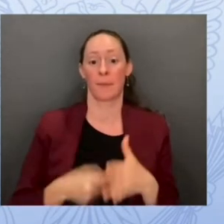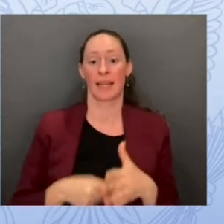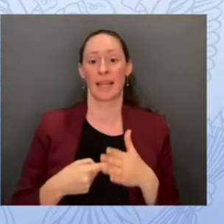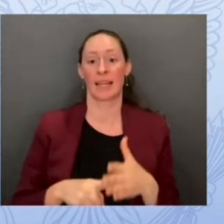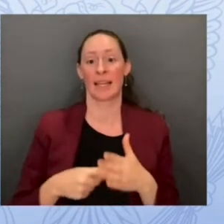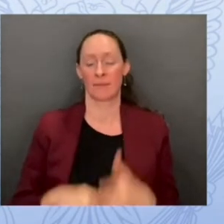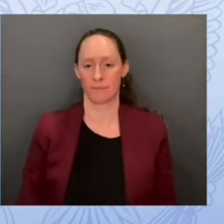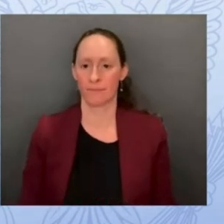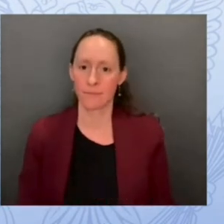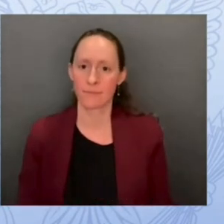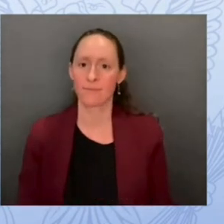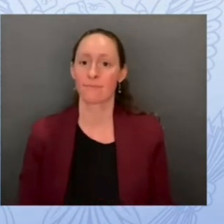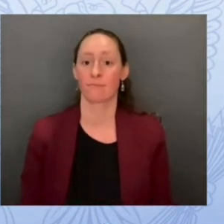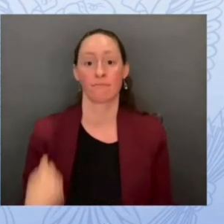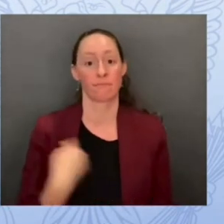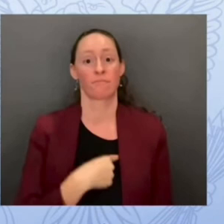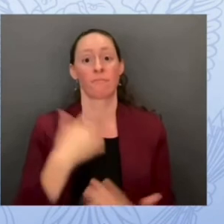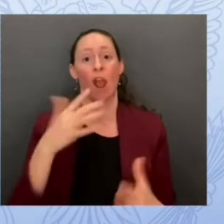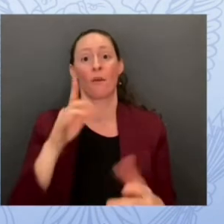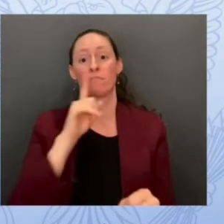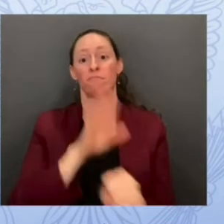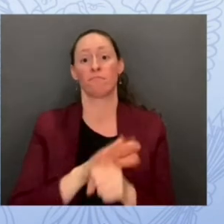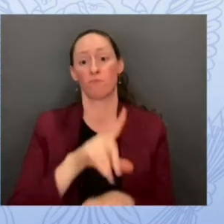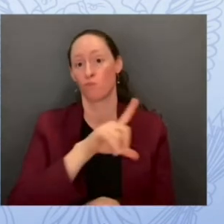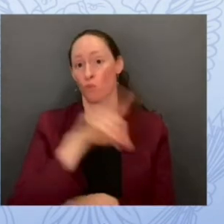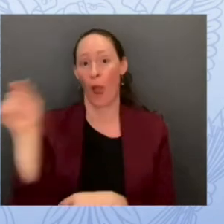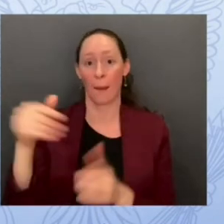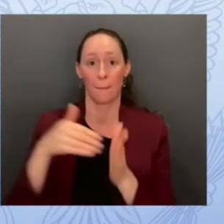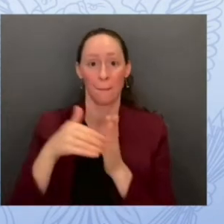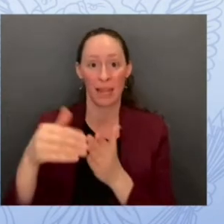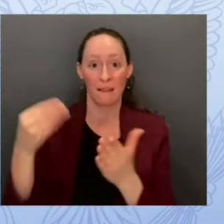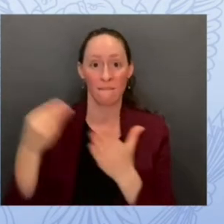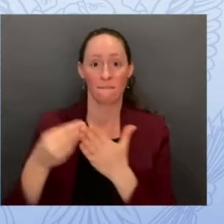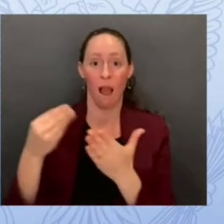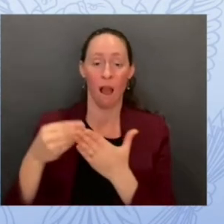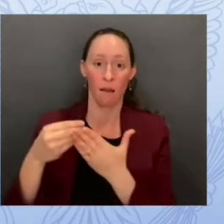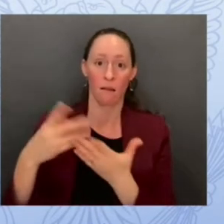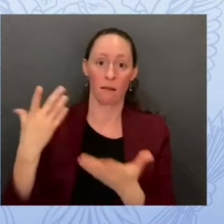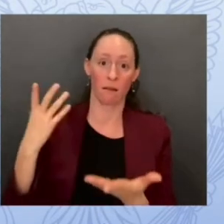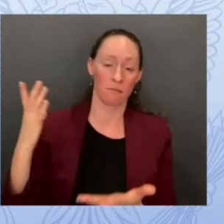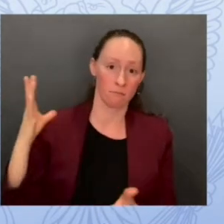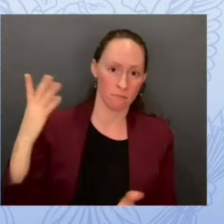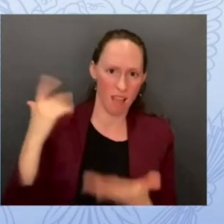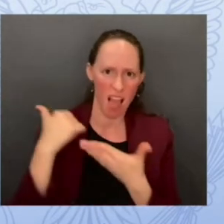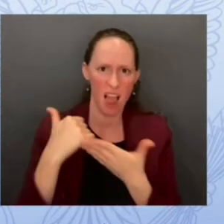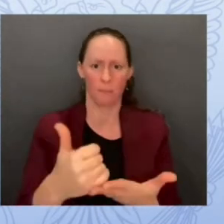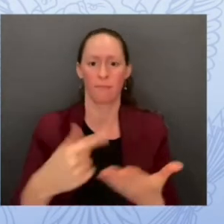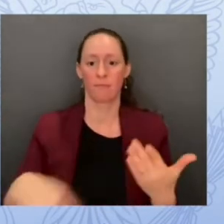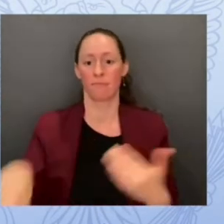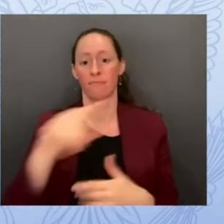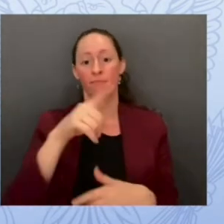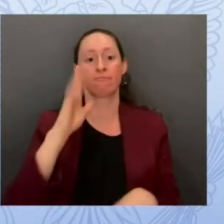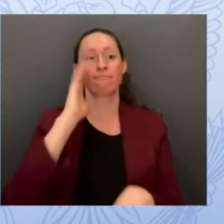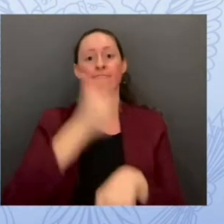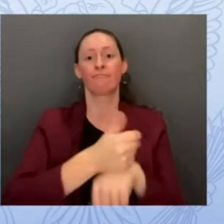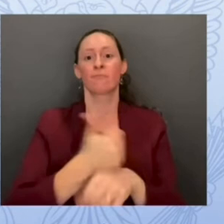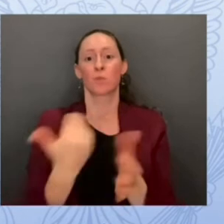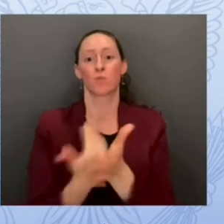to support new and existing customers to establish their k-12 security posture